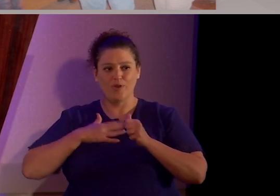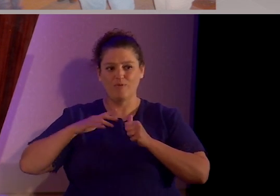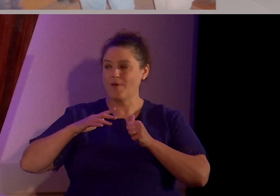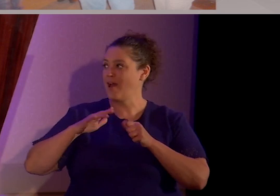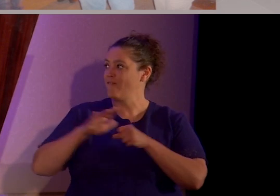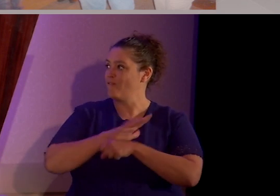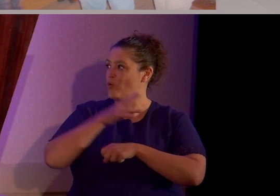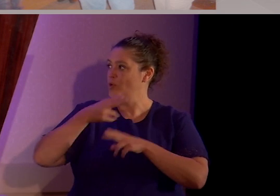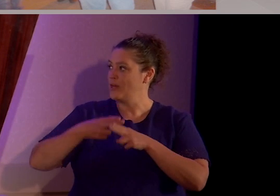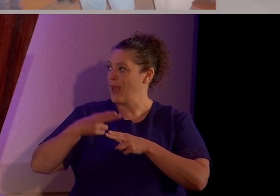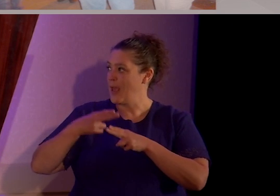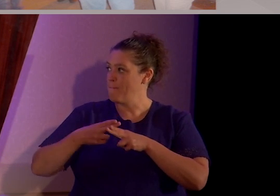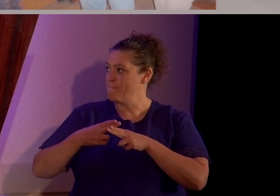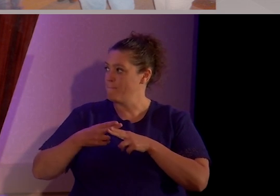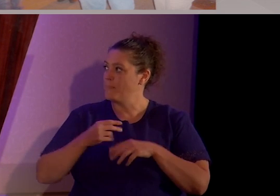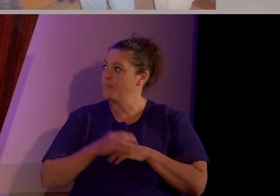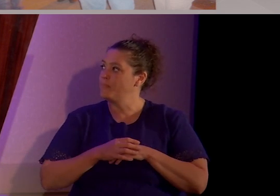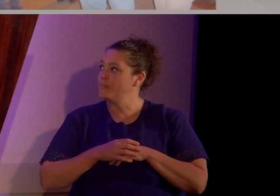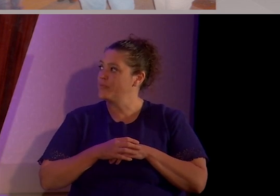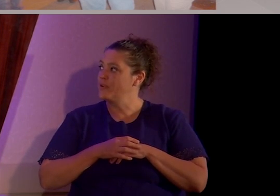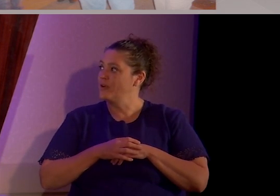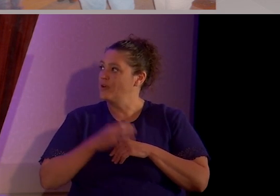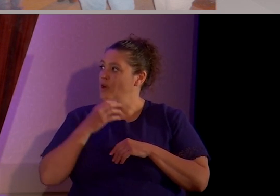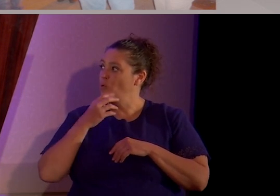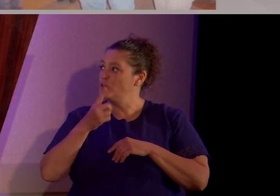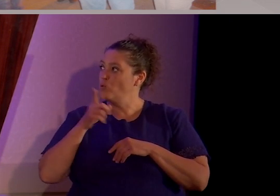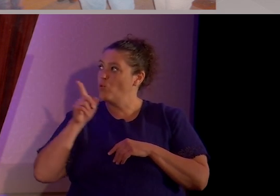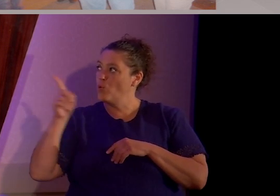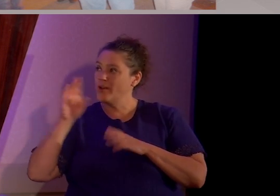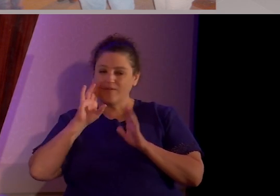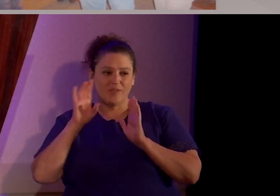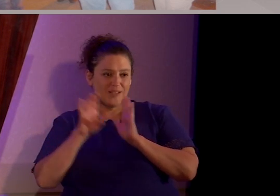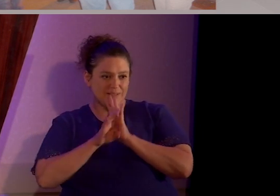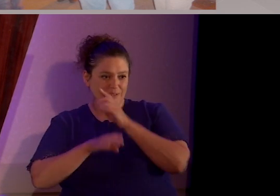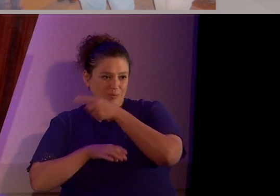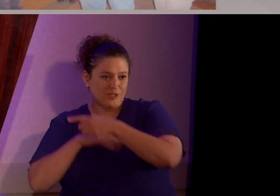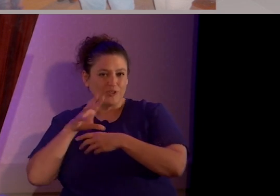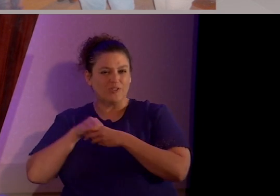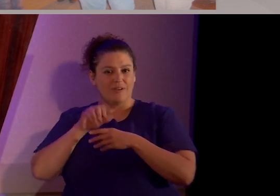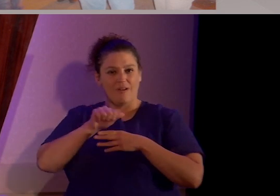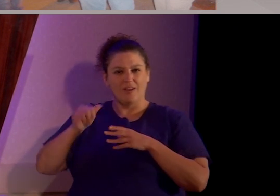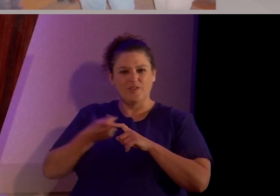It was one of these series of pictures from the Godless Pub Crawl in Austin.